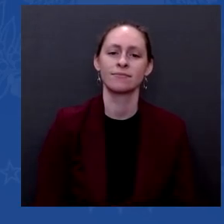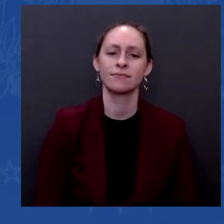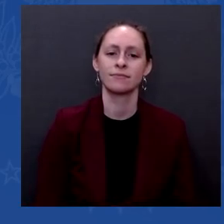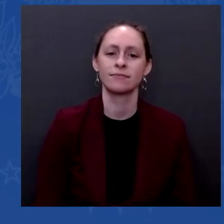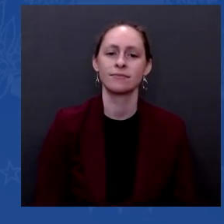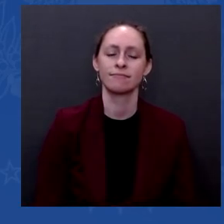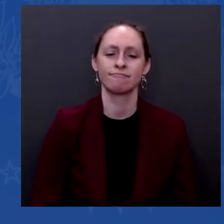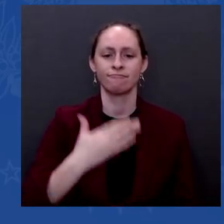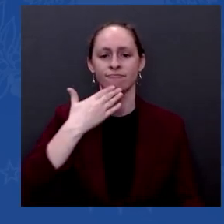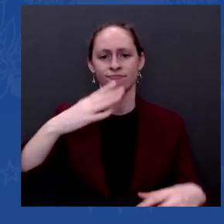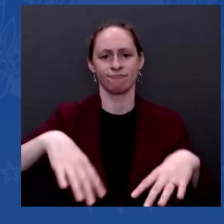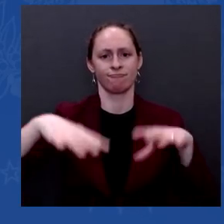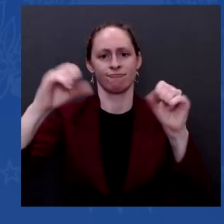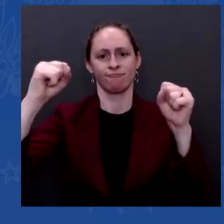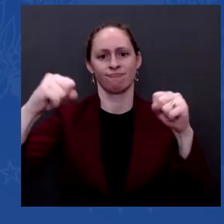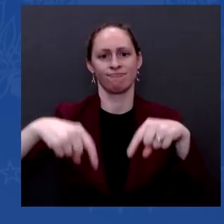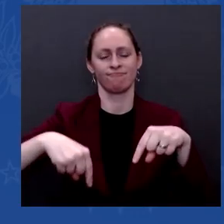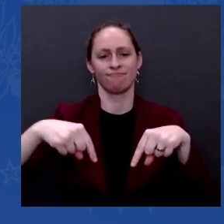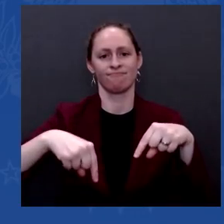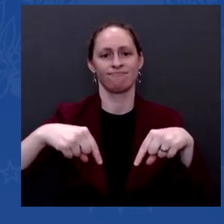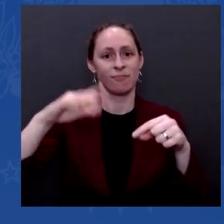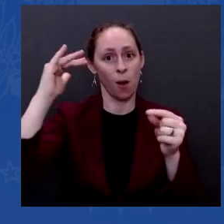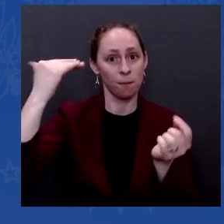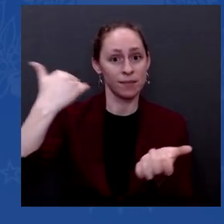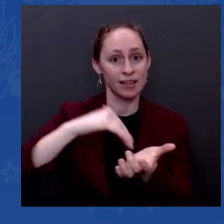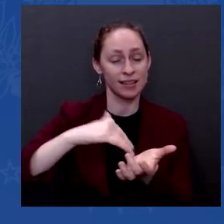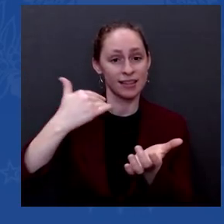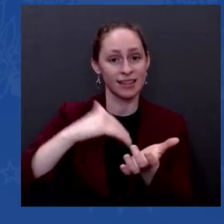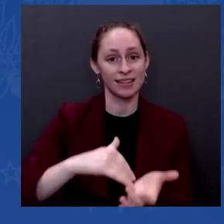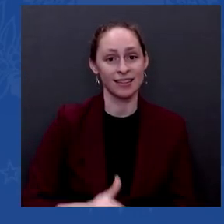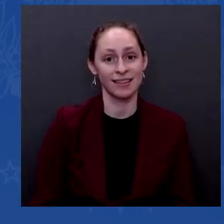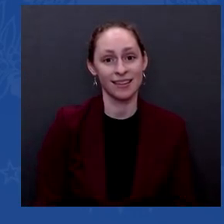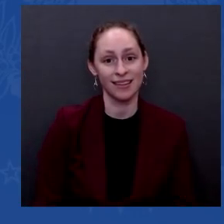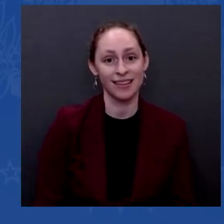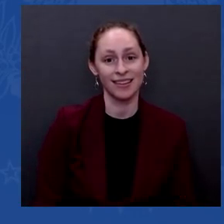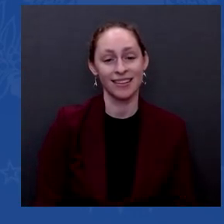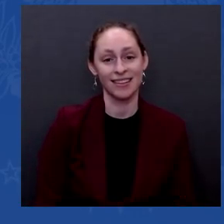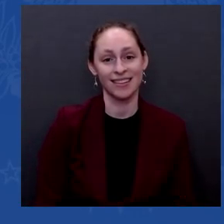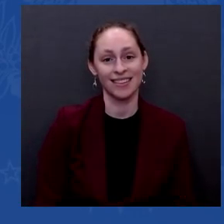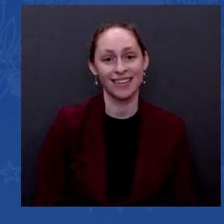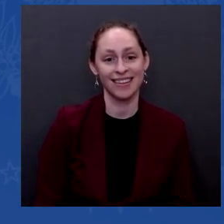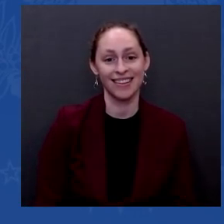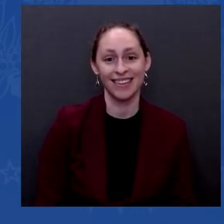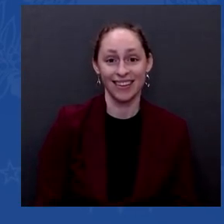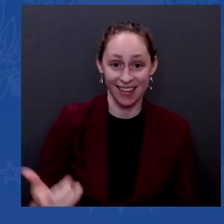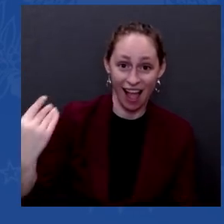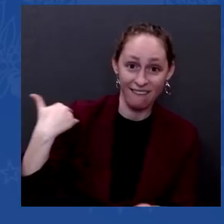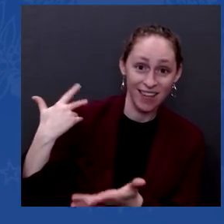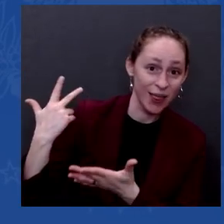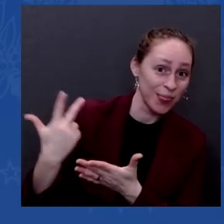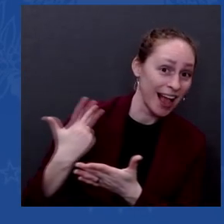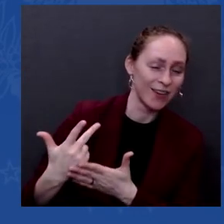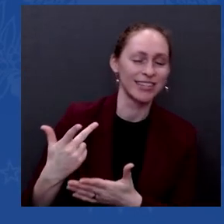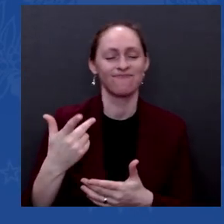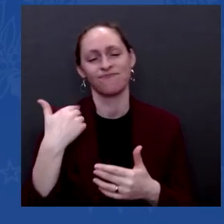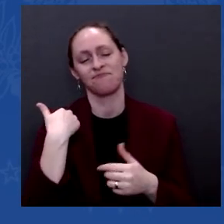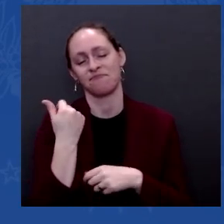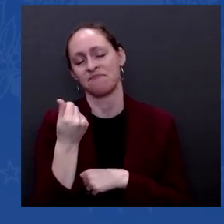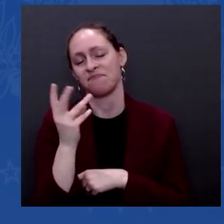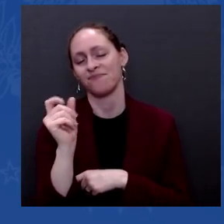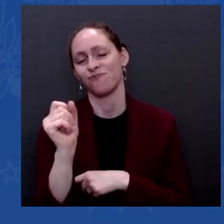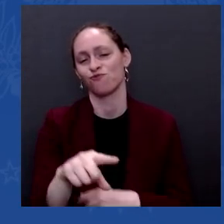Any time you have extra three hours, we can do it. We'll stay for a couple more. You said you were surprised by